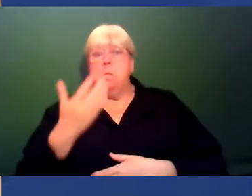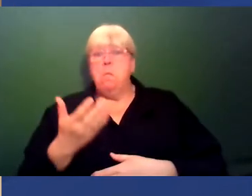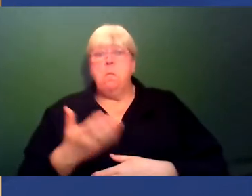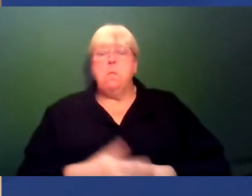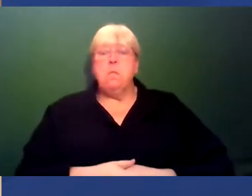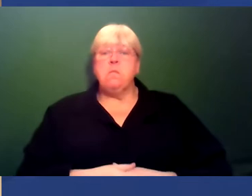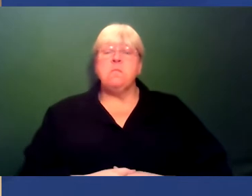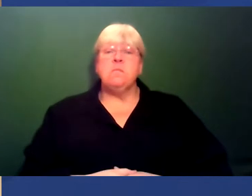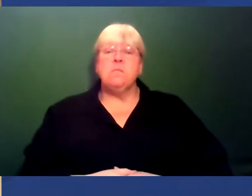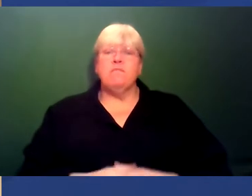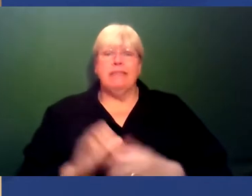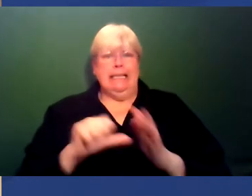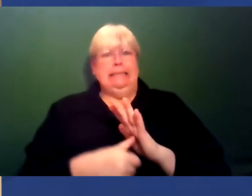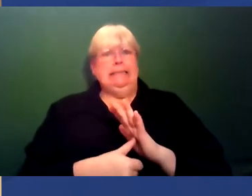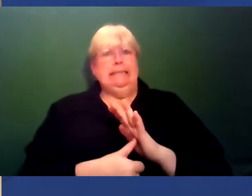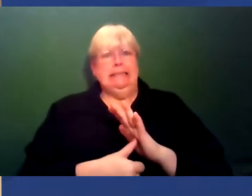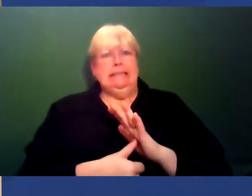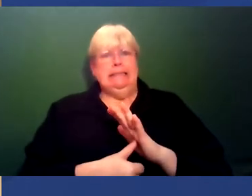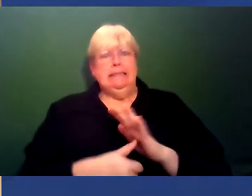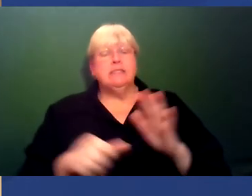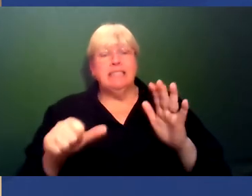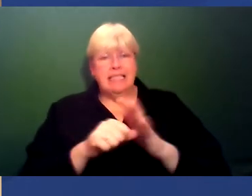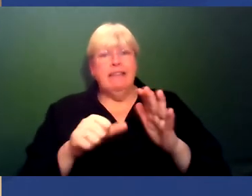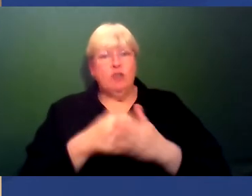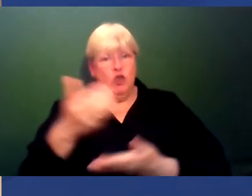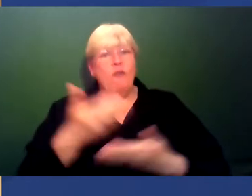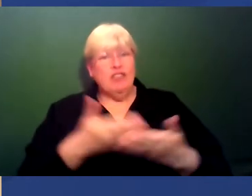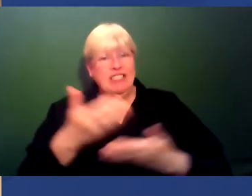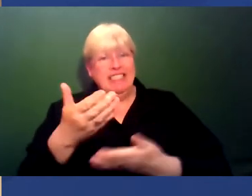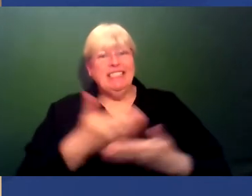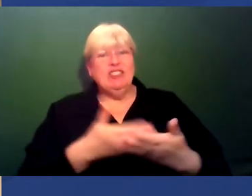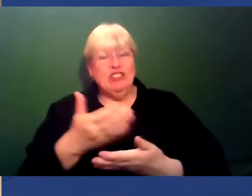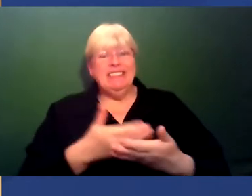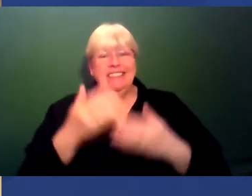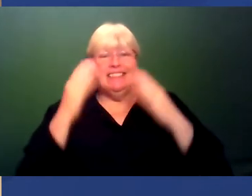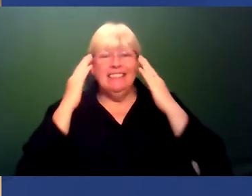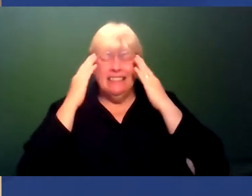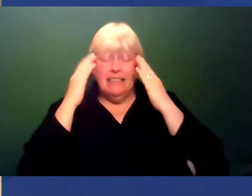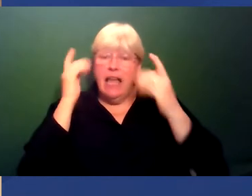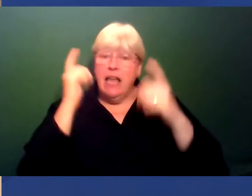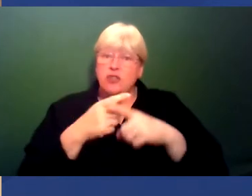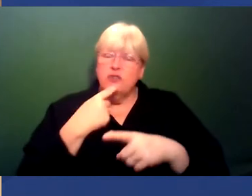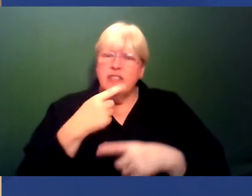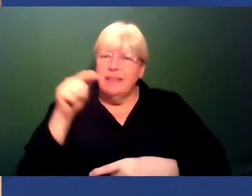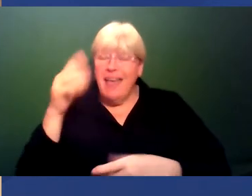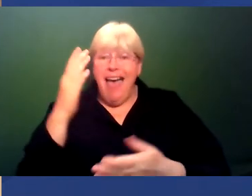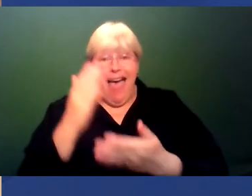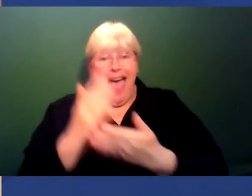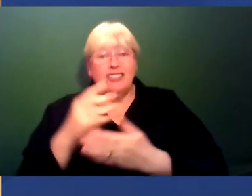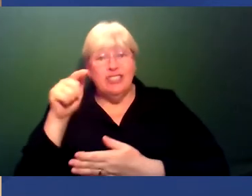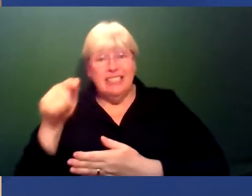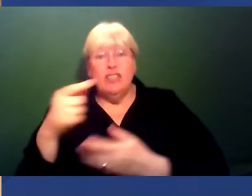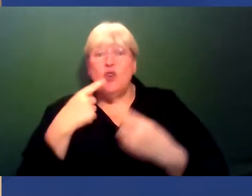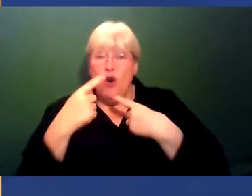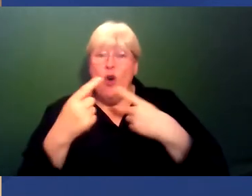And that's hard, you know, because it's a difficult conversation to have, because as soon as you highlight the fact that that comment is